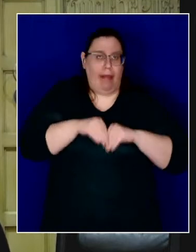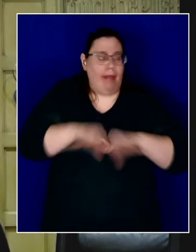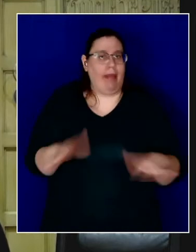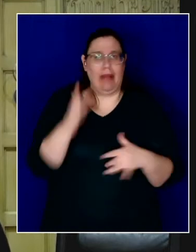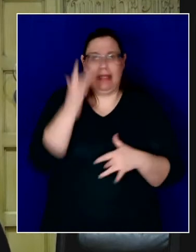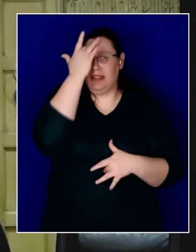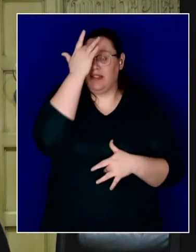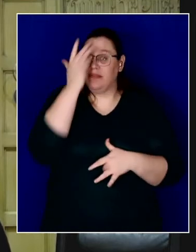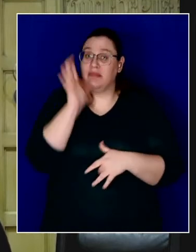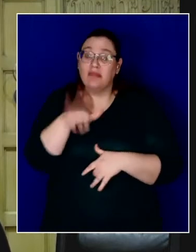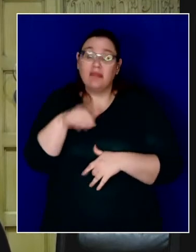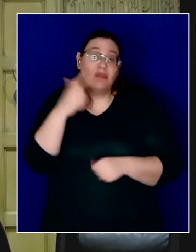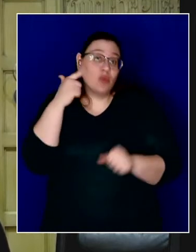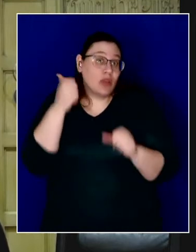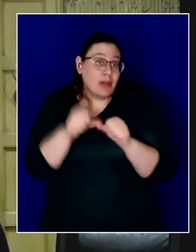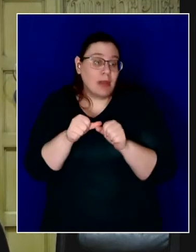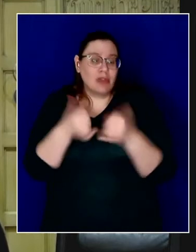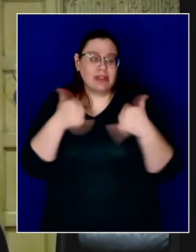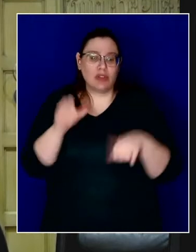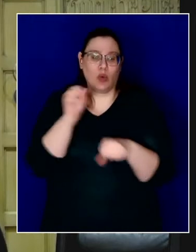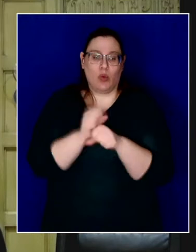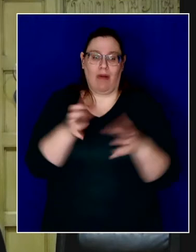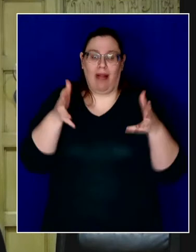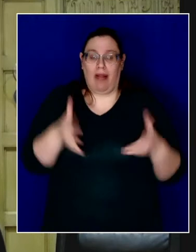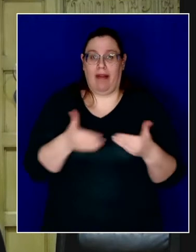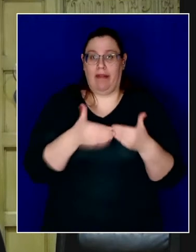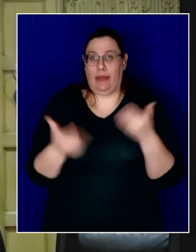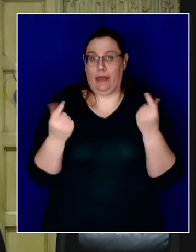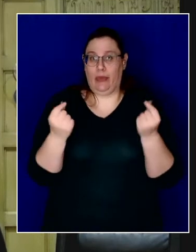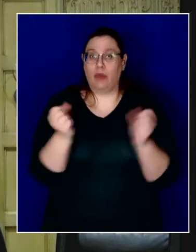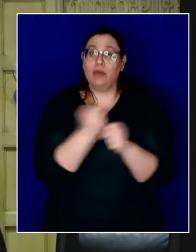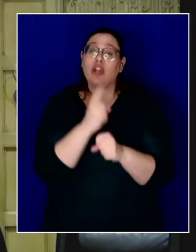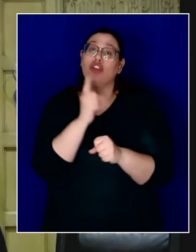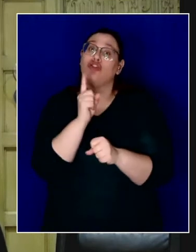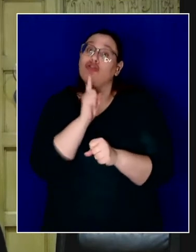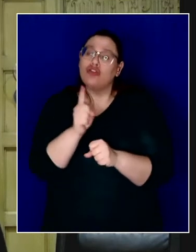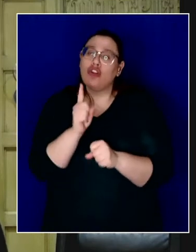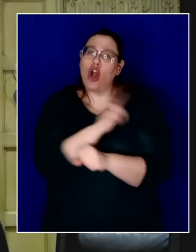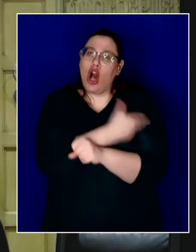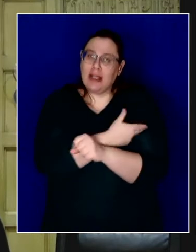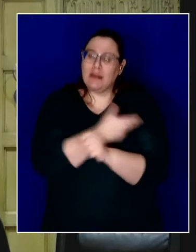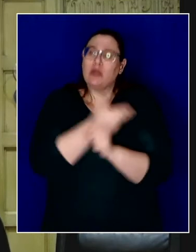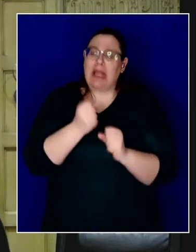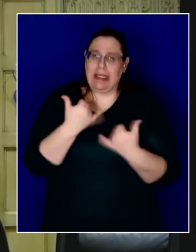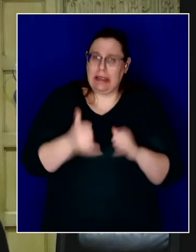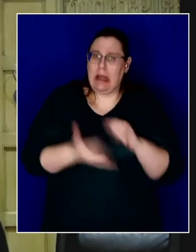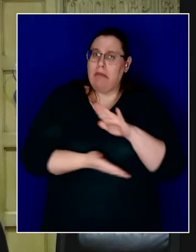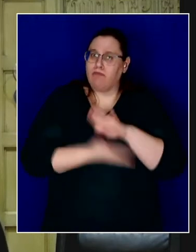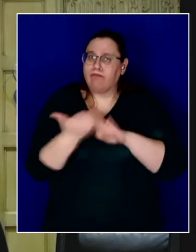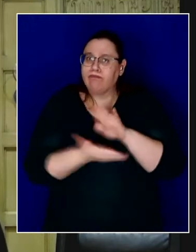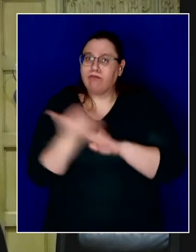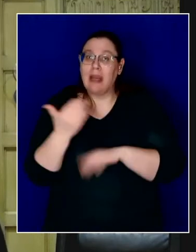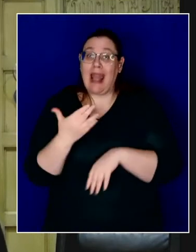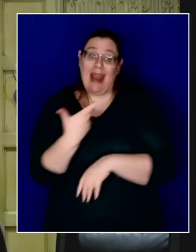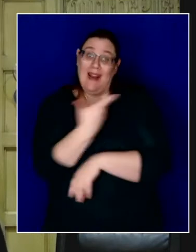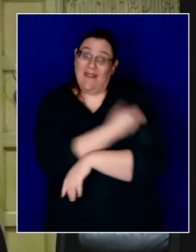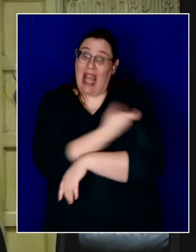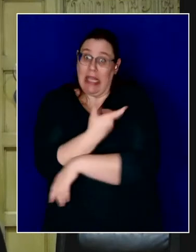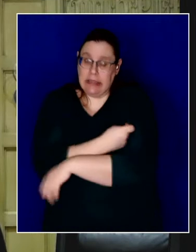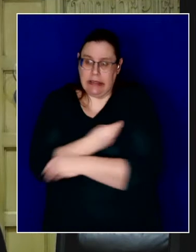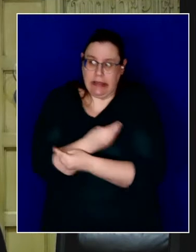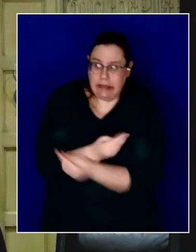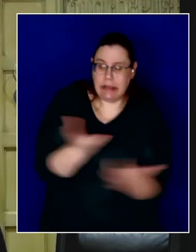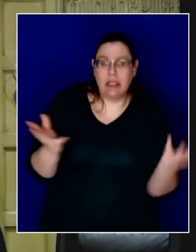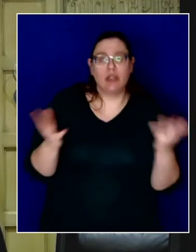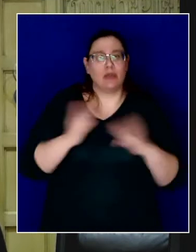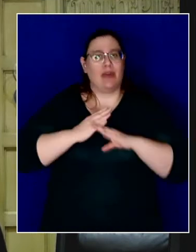remind you that we have work to do to make sure that we keep our hospitals functioning, and our vaccine able to prevent this